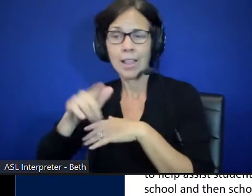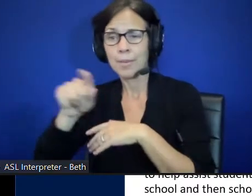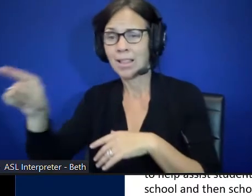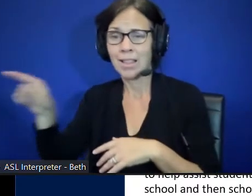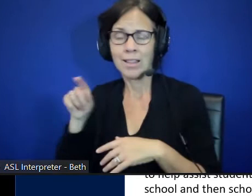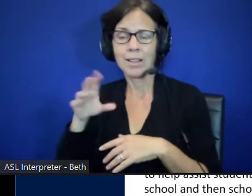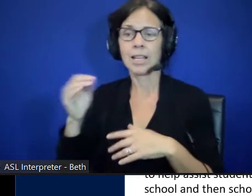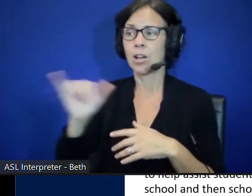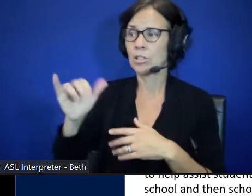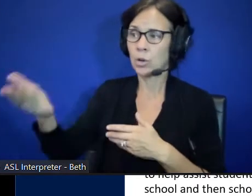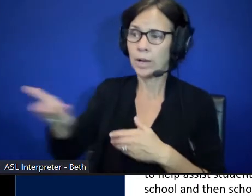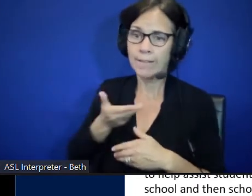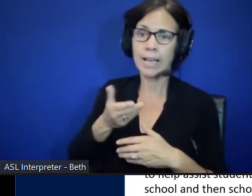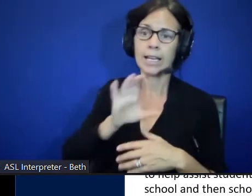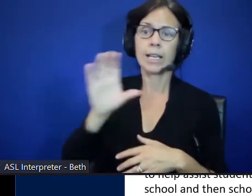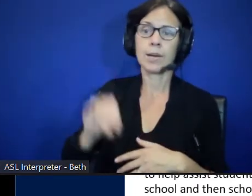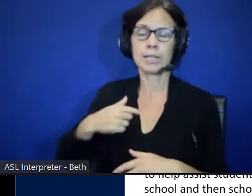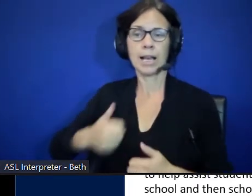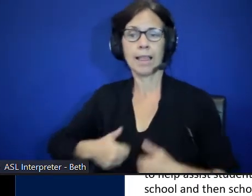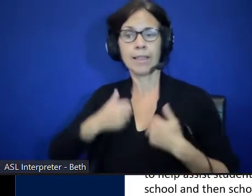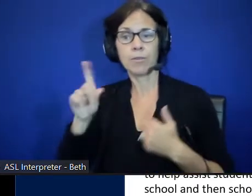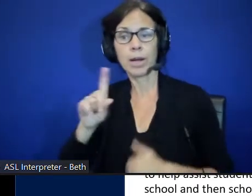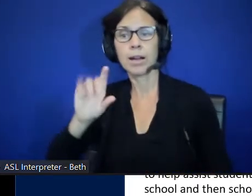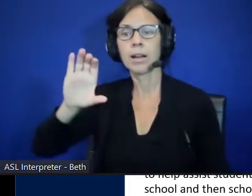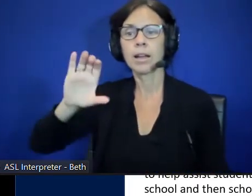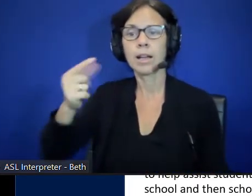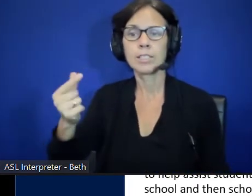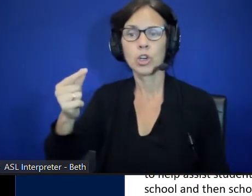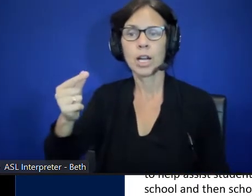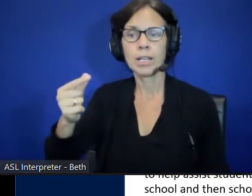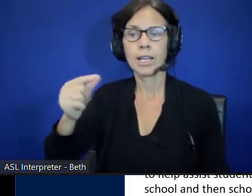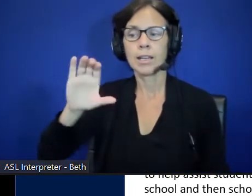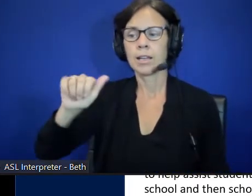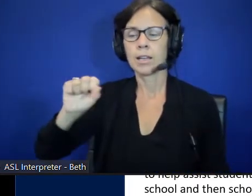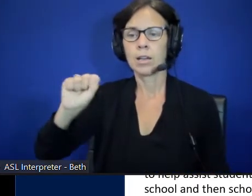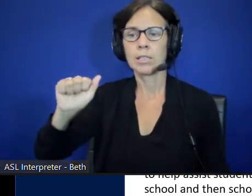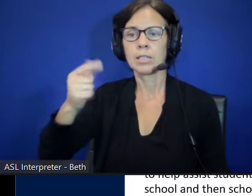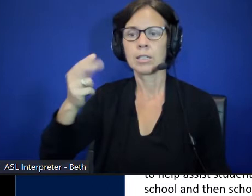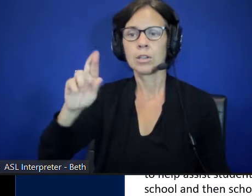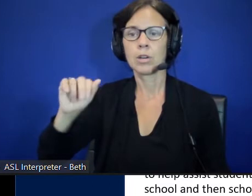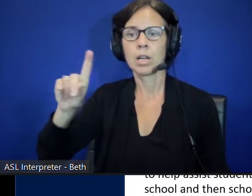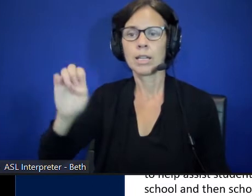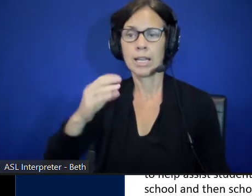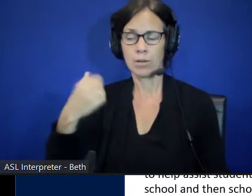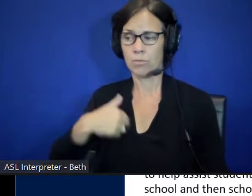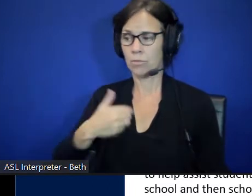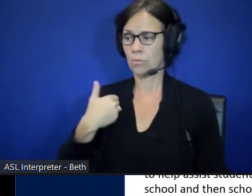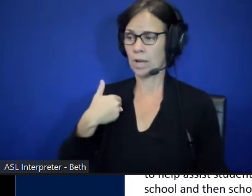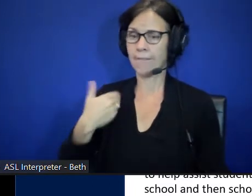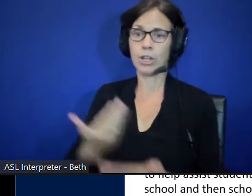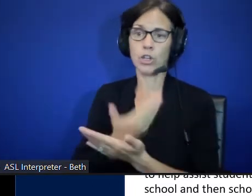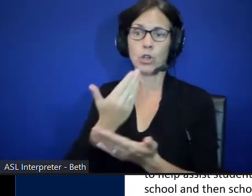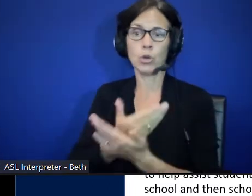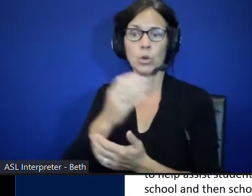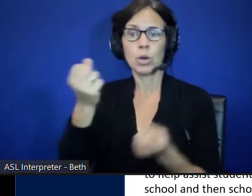companies. I live in Casa Grande. We have a brand new car company that just opened up